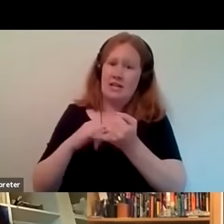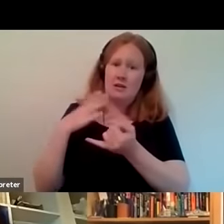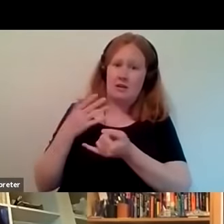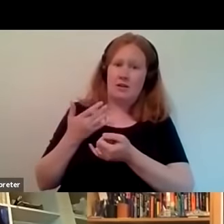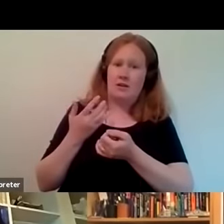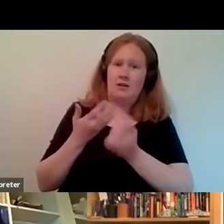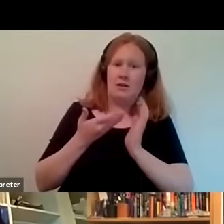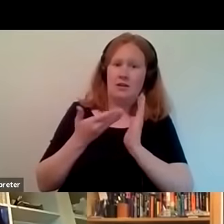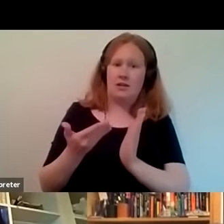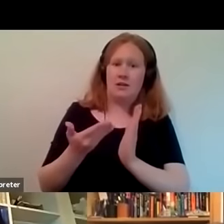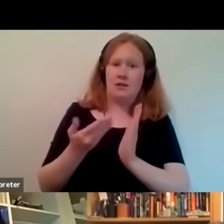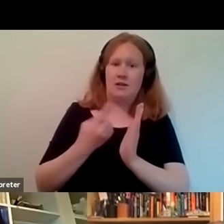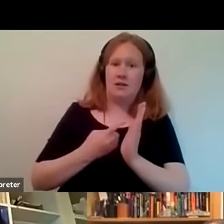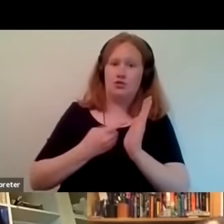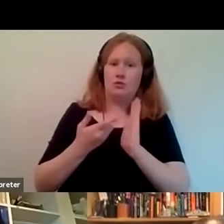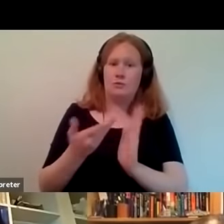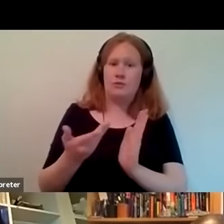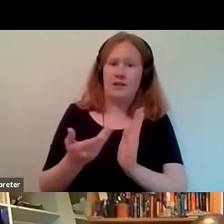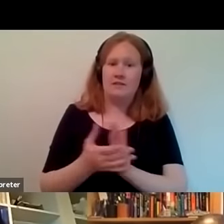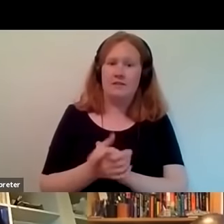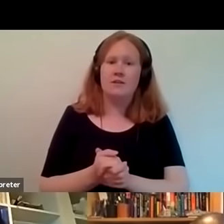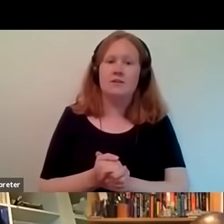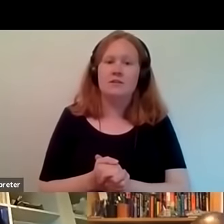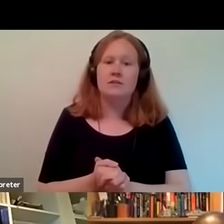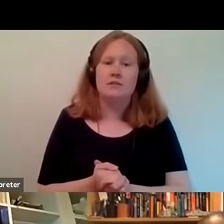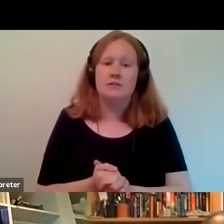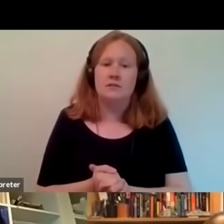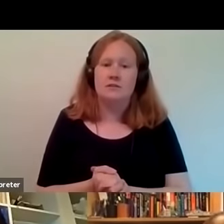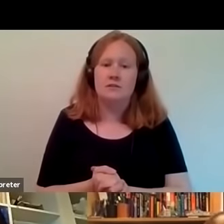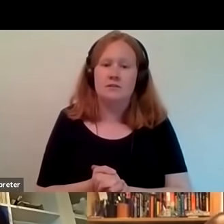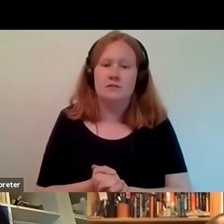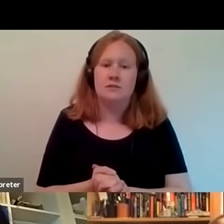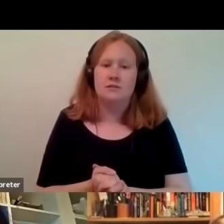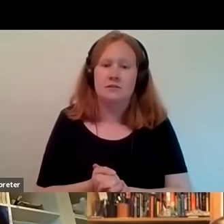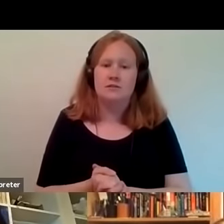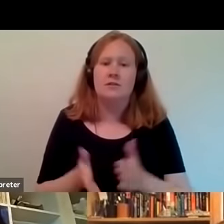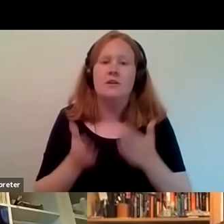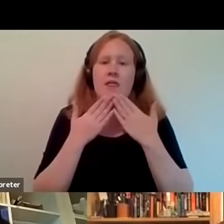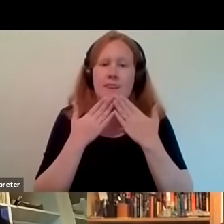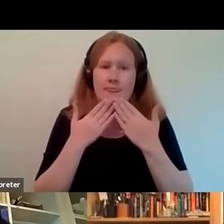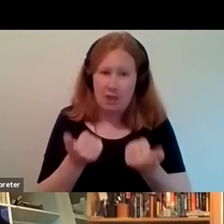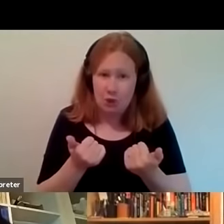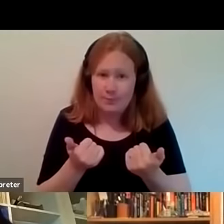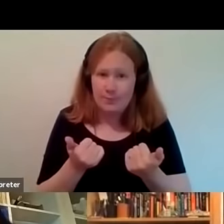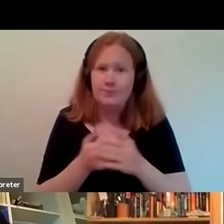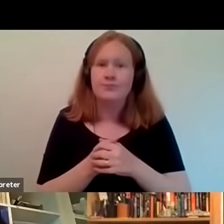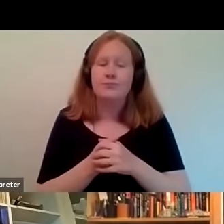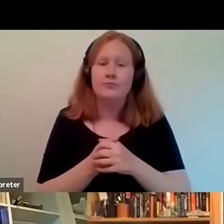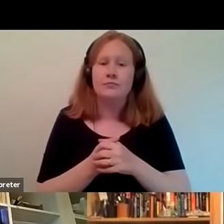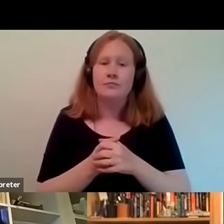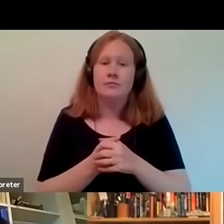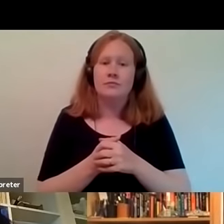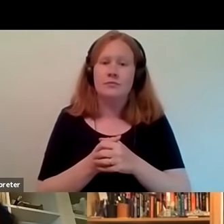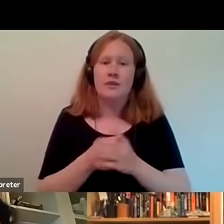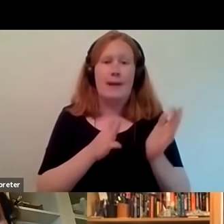whoever is managing the presentation can get that um set up right now thank you ever so much and i think i really um i think